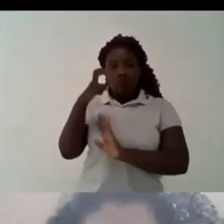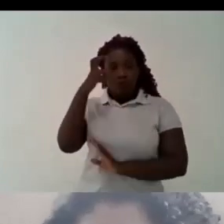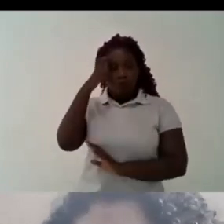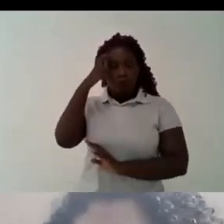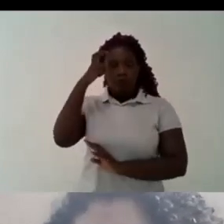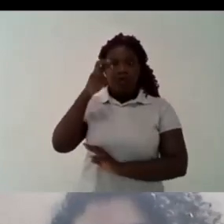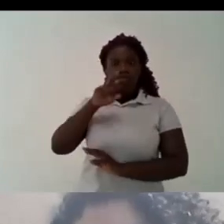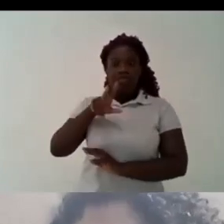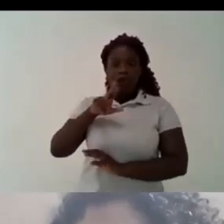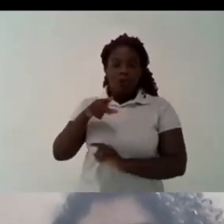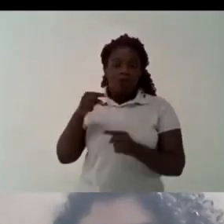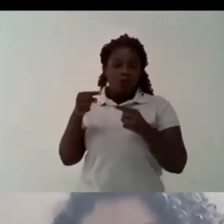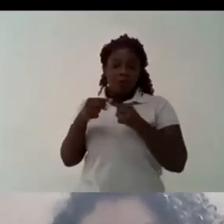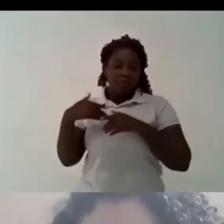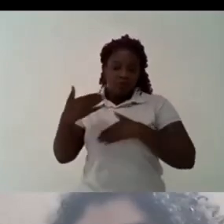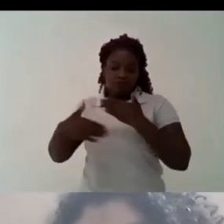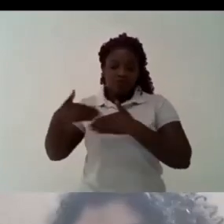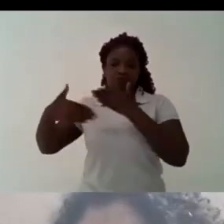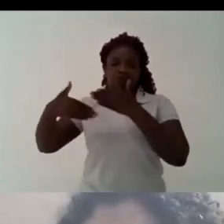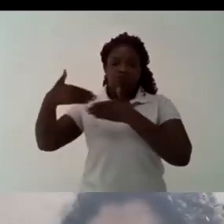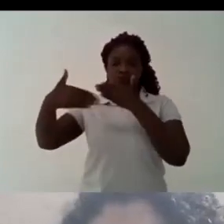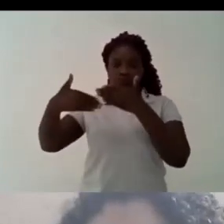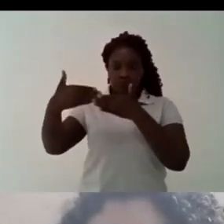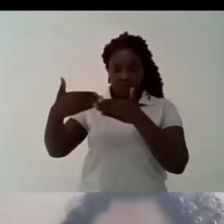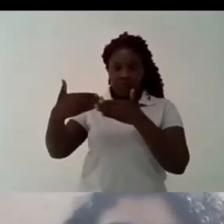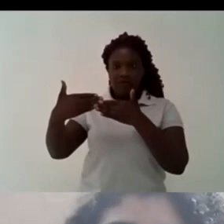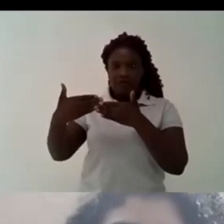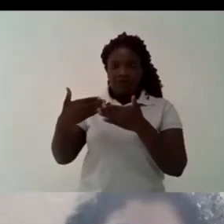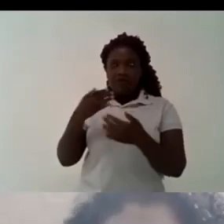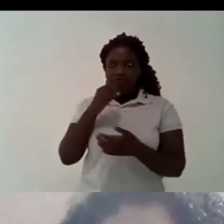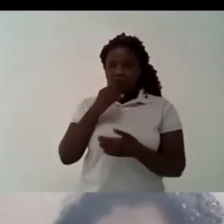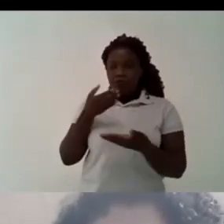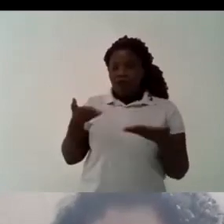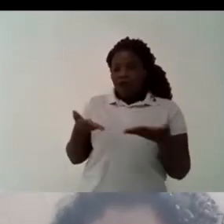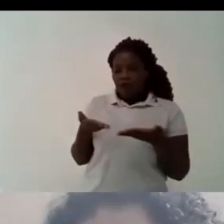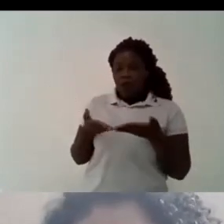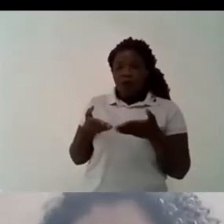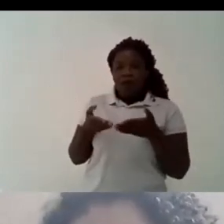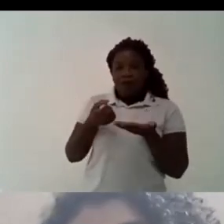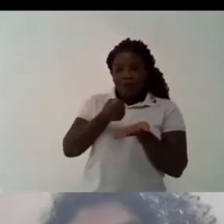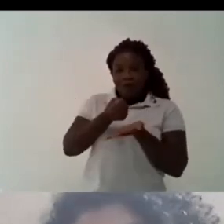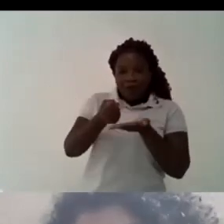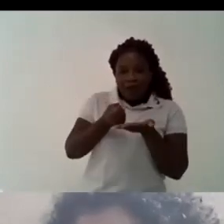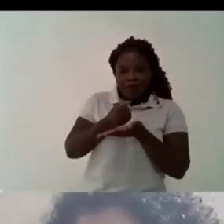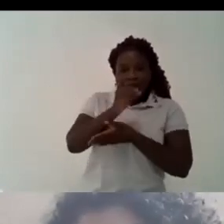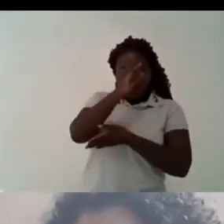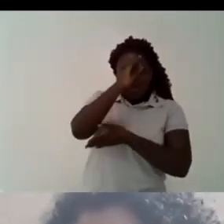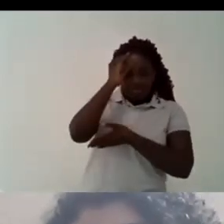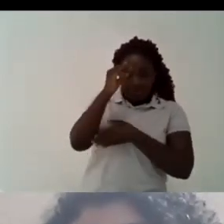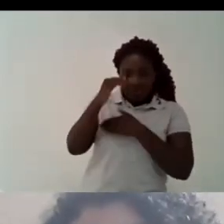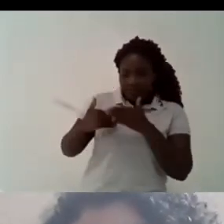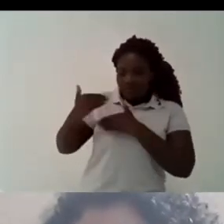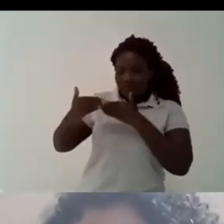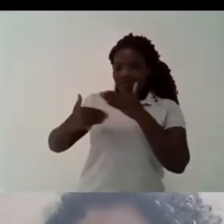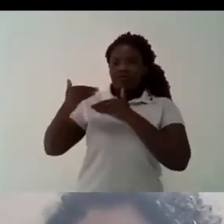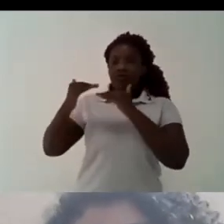the are going of the we just want to